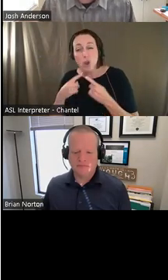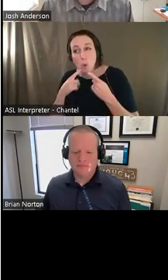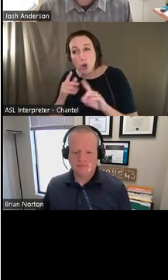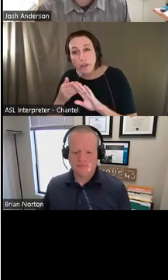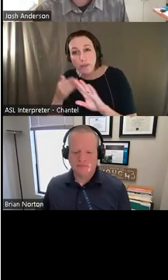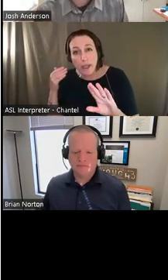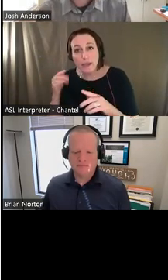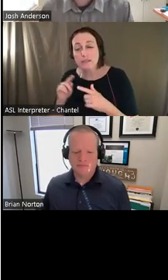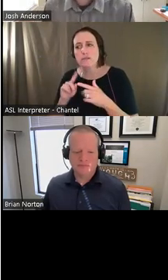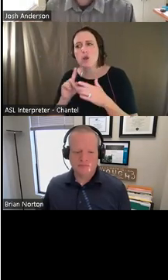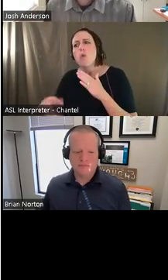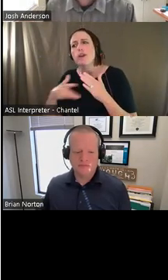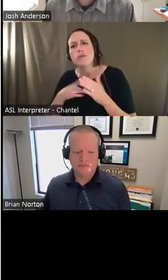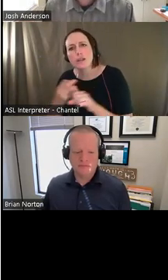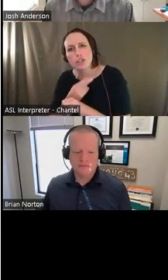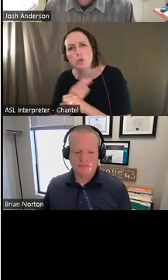use to get there?